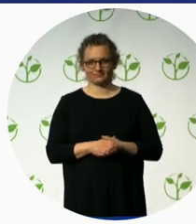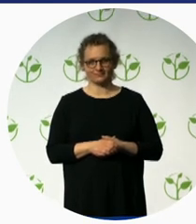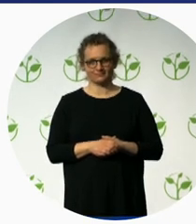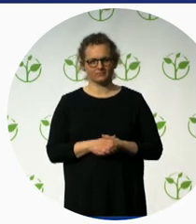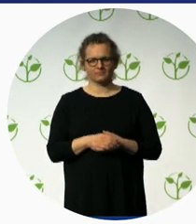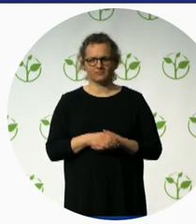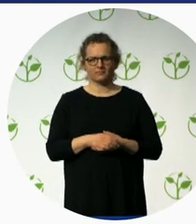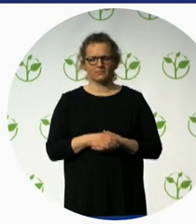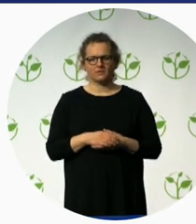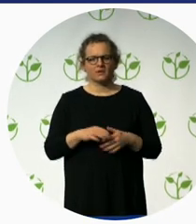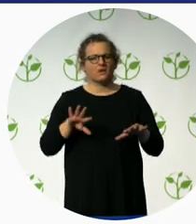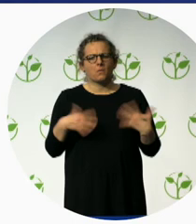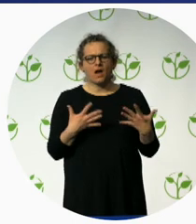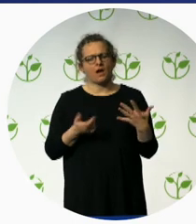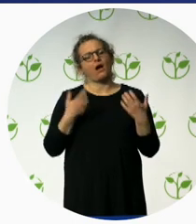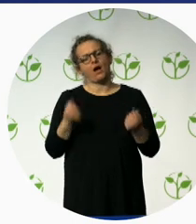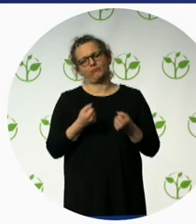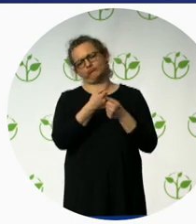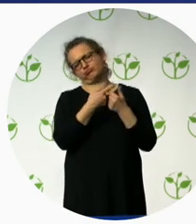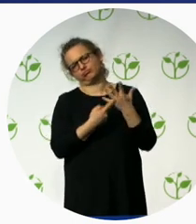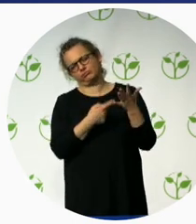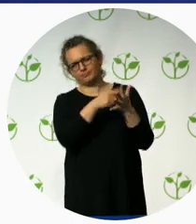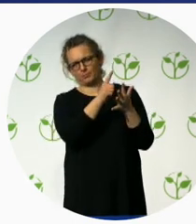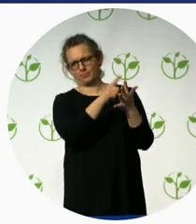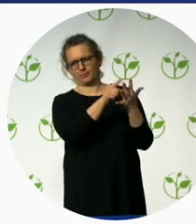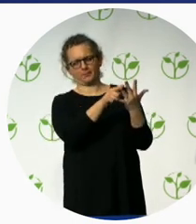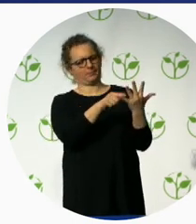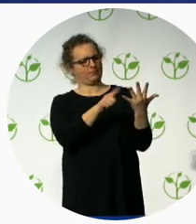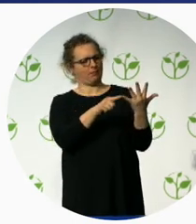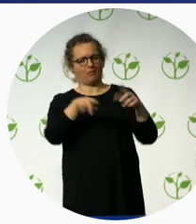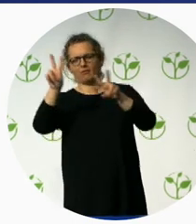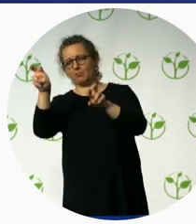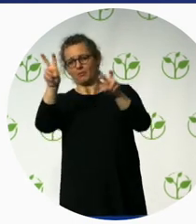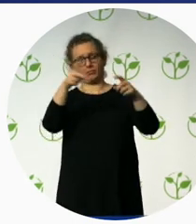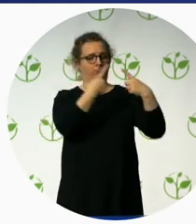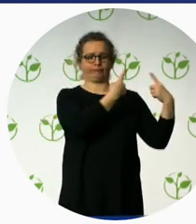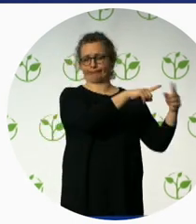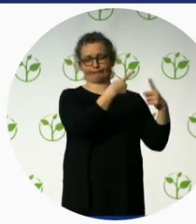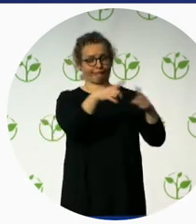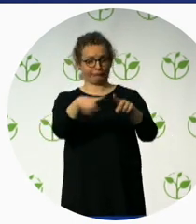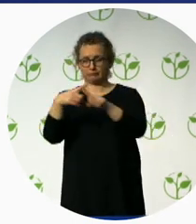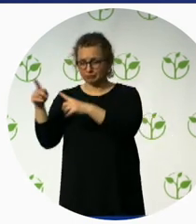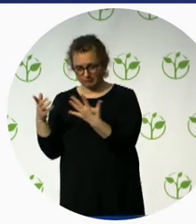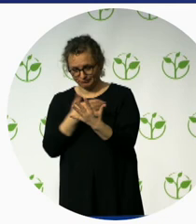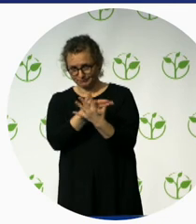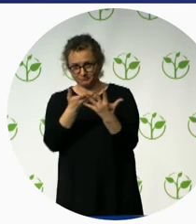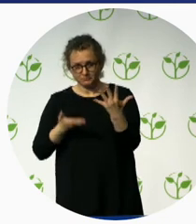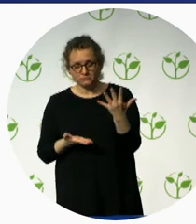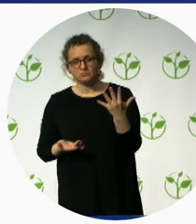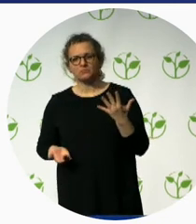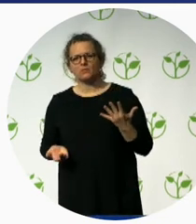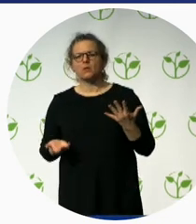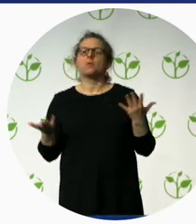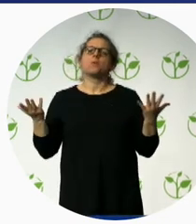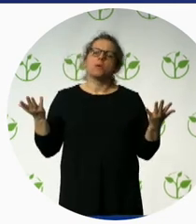Znaczyć problemy jest, że musi być ktoś, lub grupa ludzi, którzy